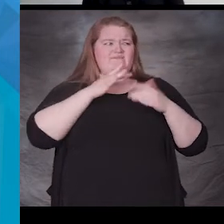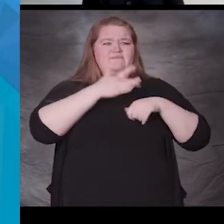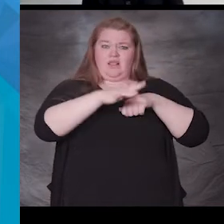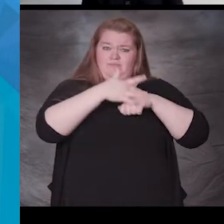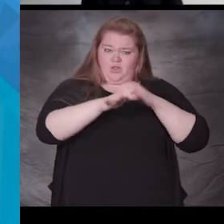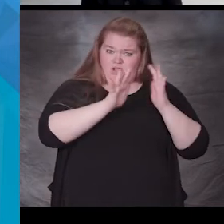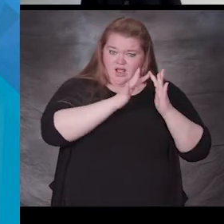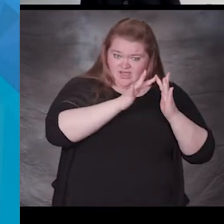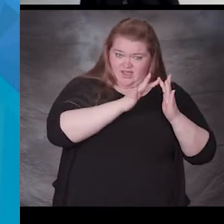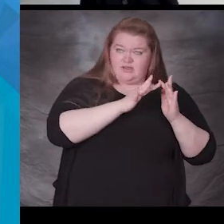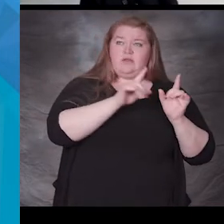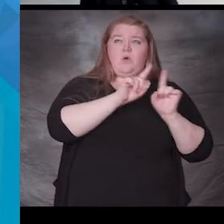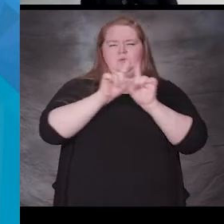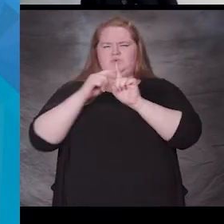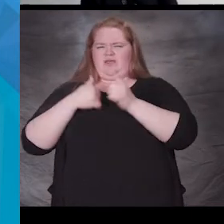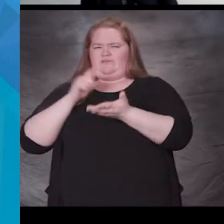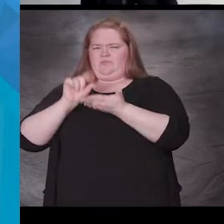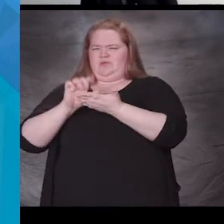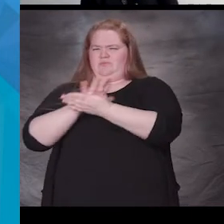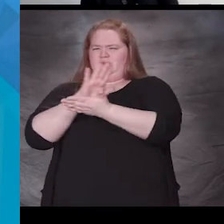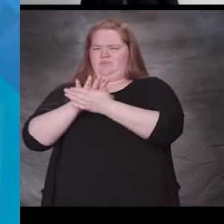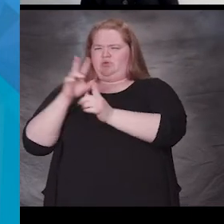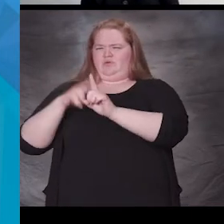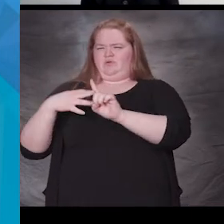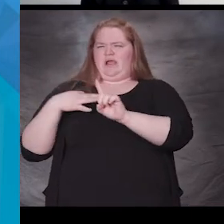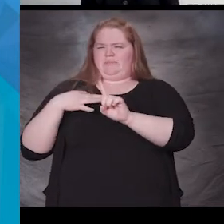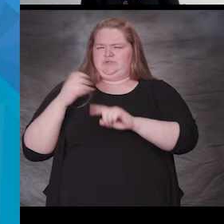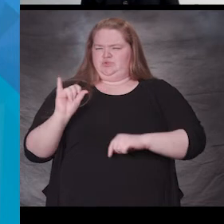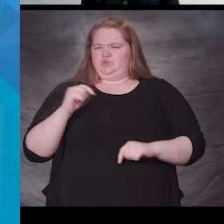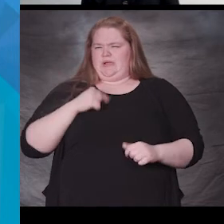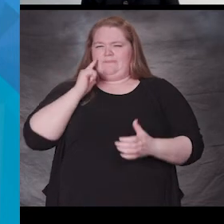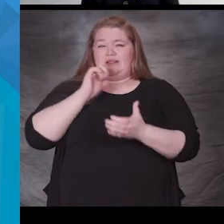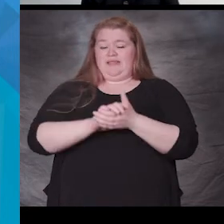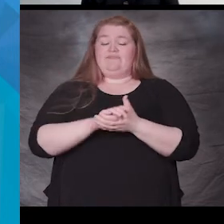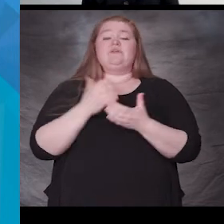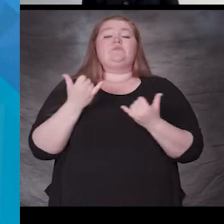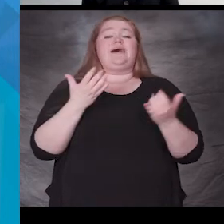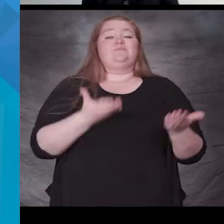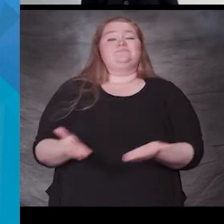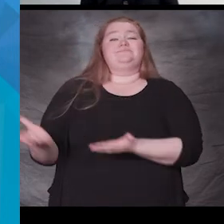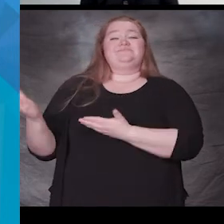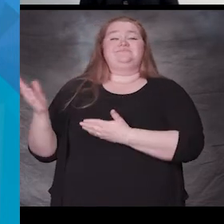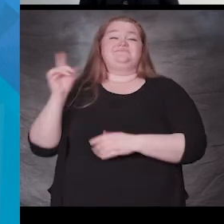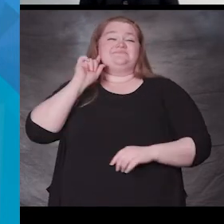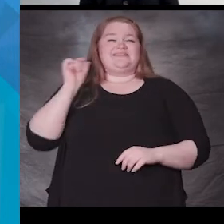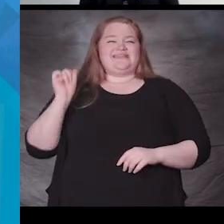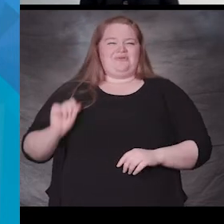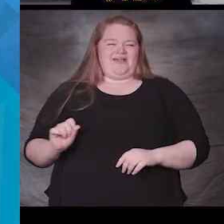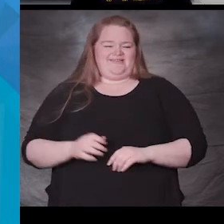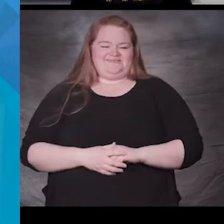paper copy I believe so I'll hand it over to Sarah